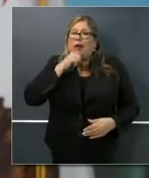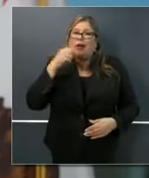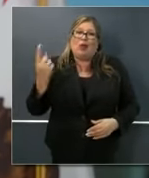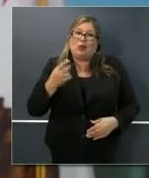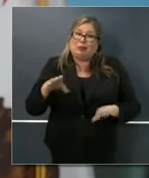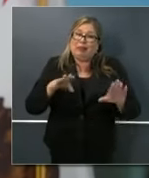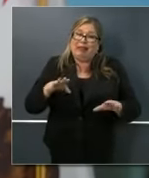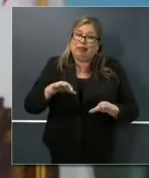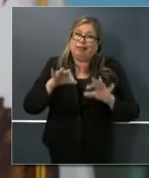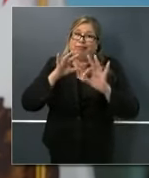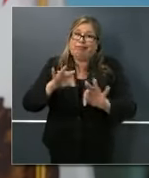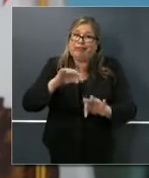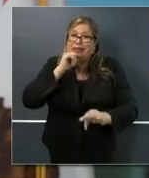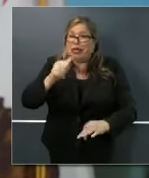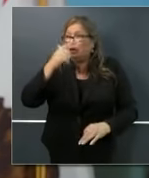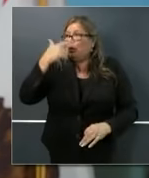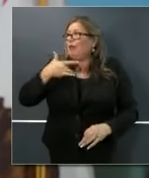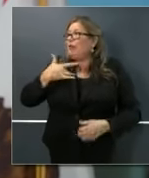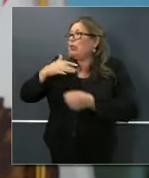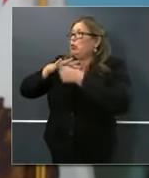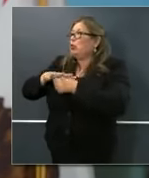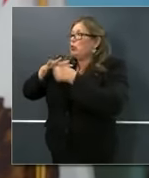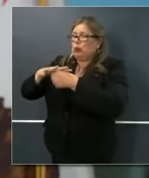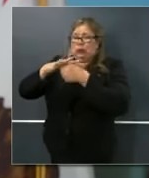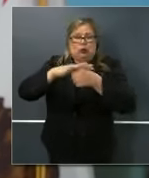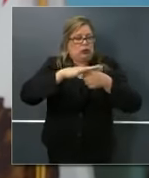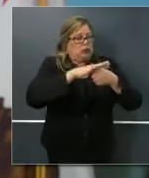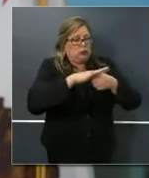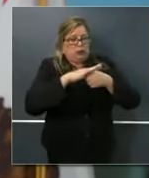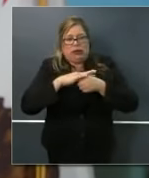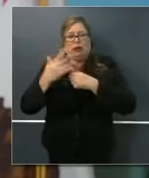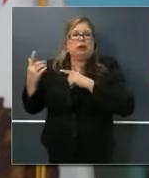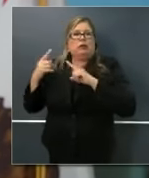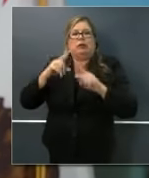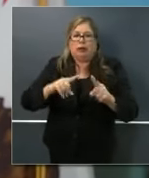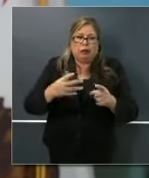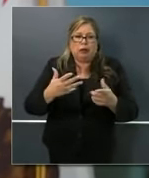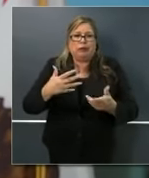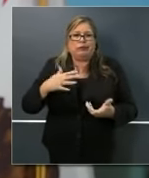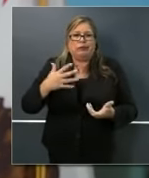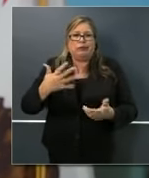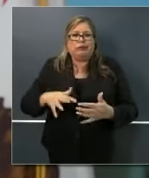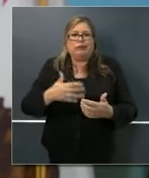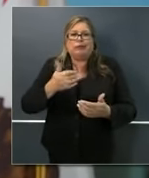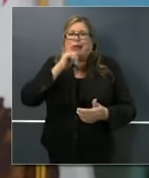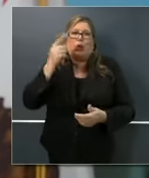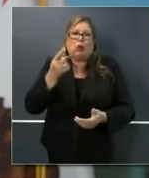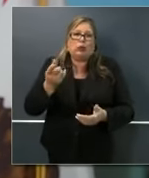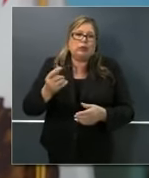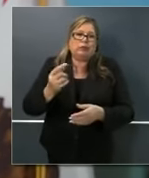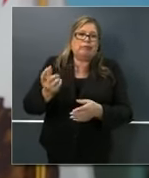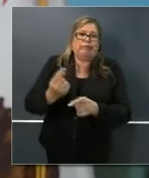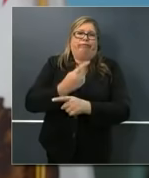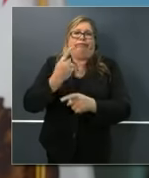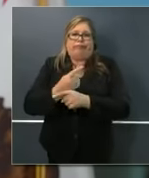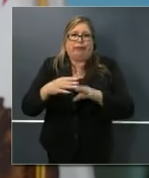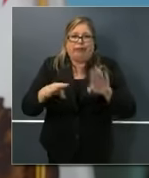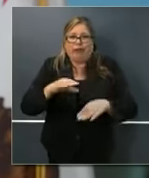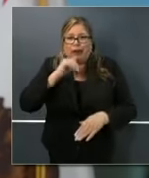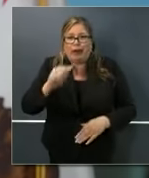because of the stress all of us are bringing to bear in those lines, some large, some short,